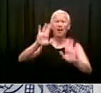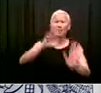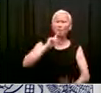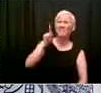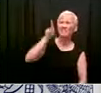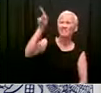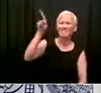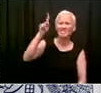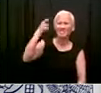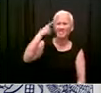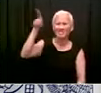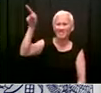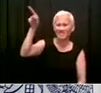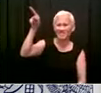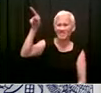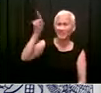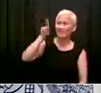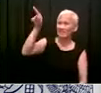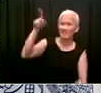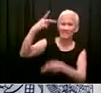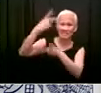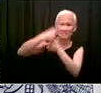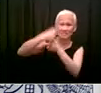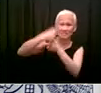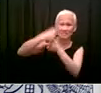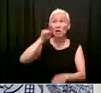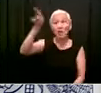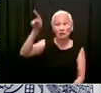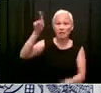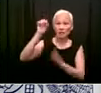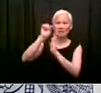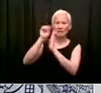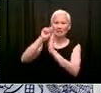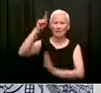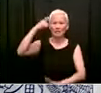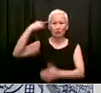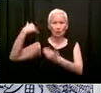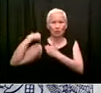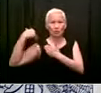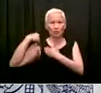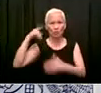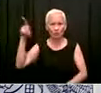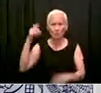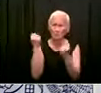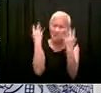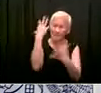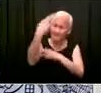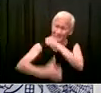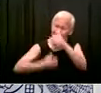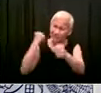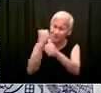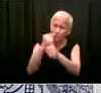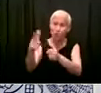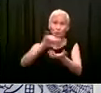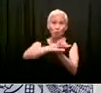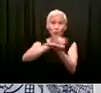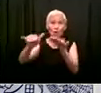of the MTA. For years, the state evaded responsibility, and it hurt the MTA, and it hurt the riders of the MTA.